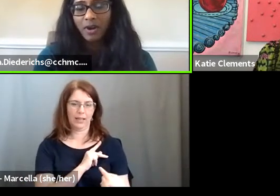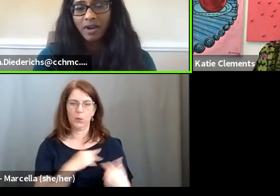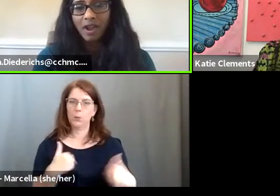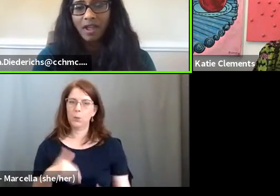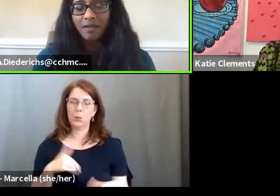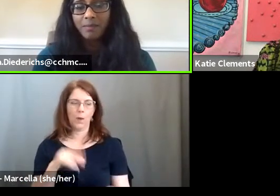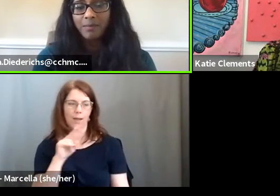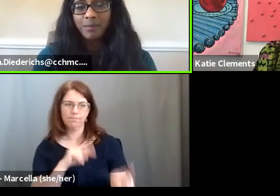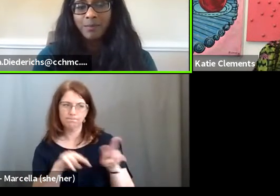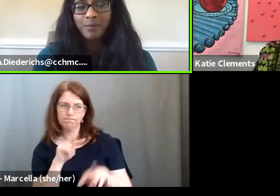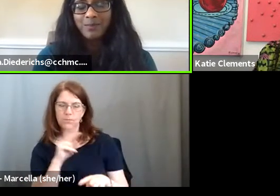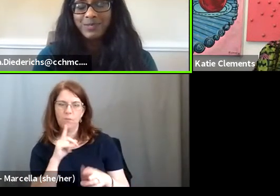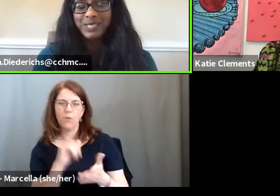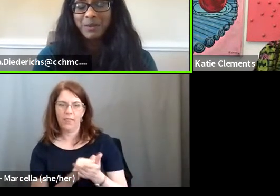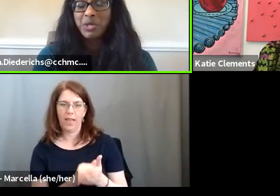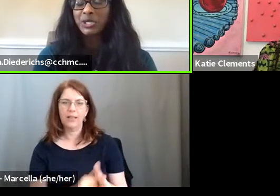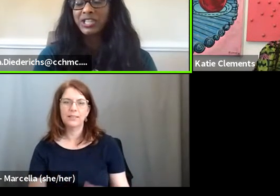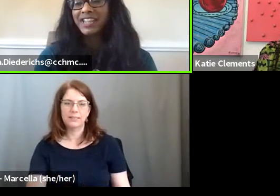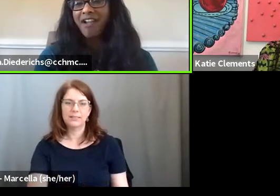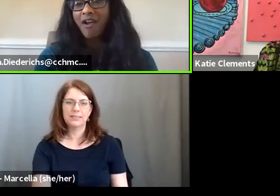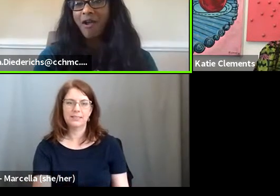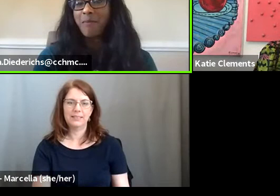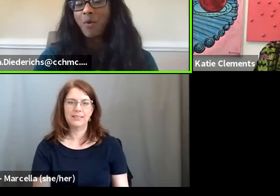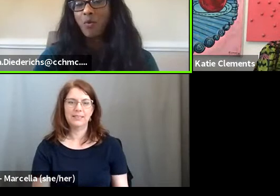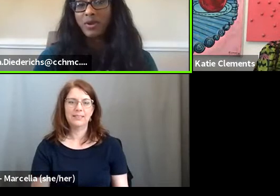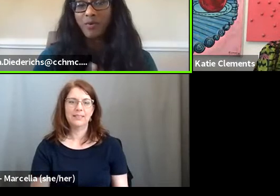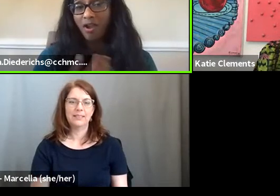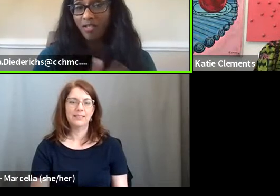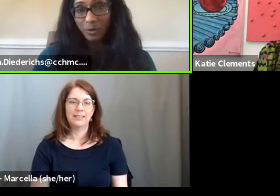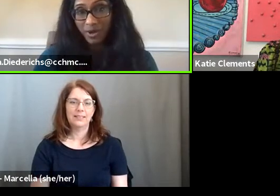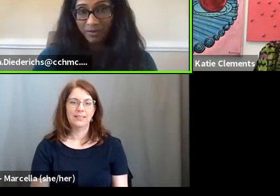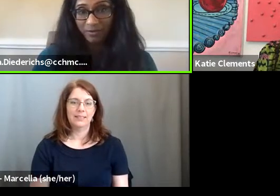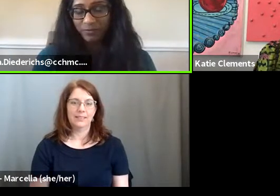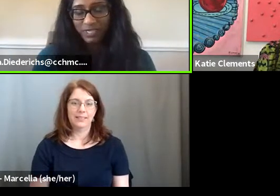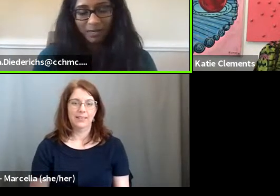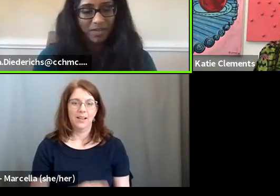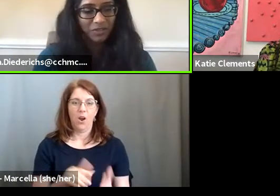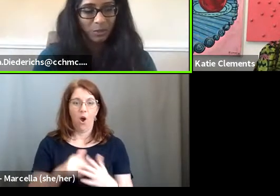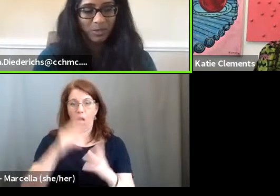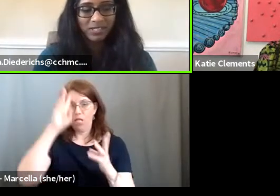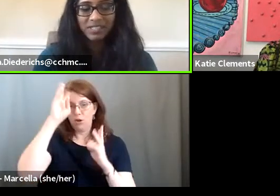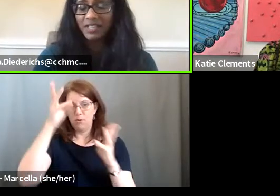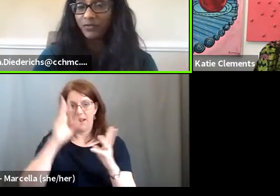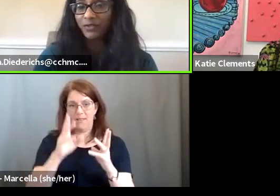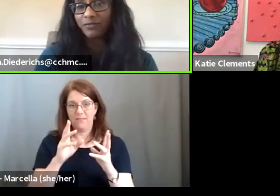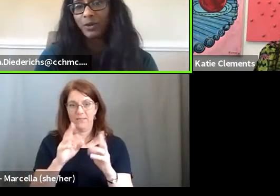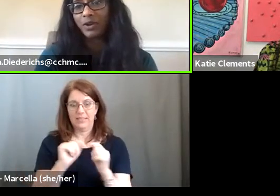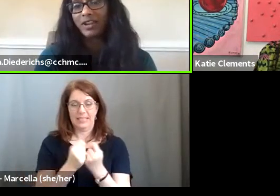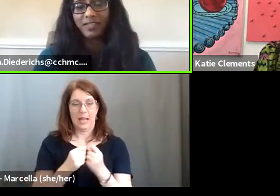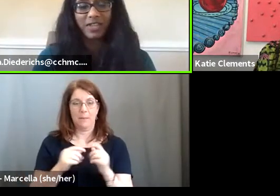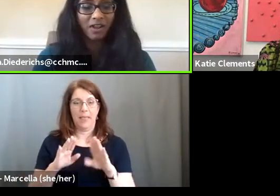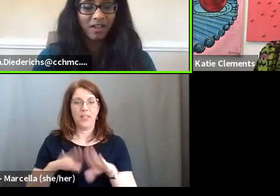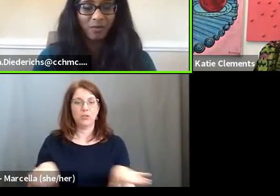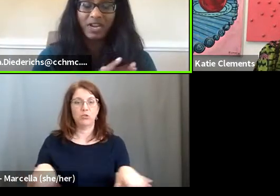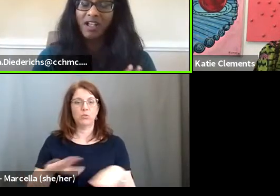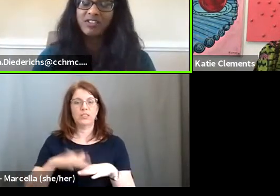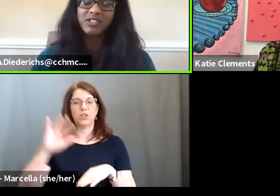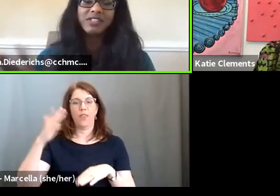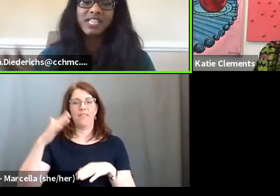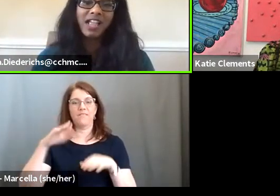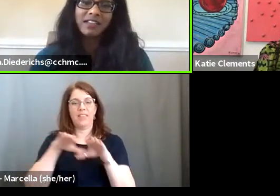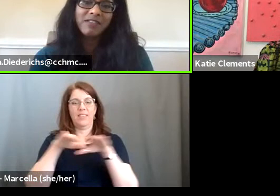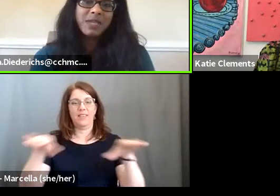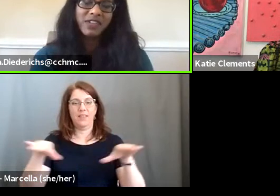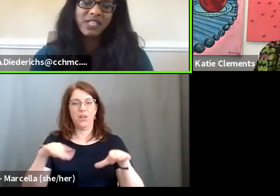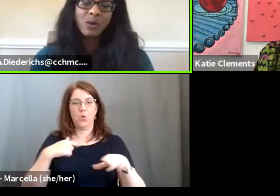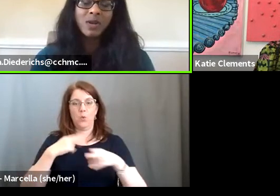I look for. Um, similarly, um, we, all the creative team at children sits on the fifth floor and they call, we call